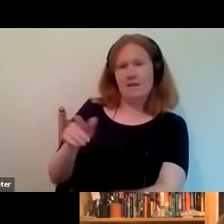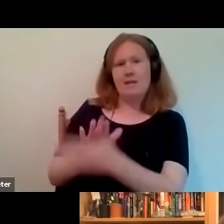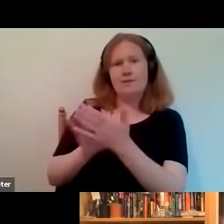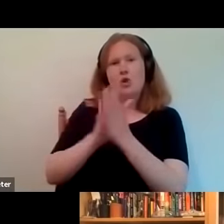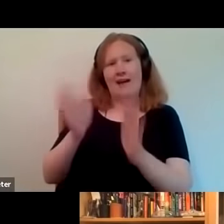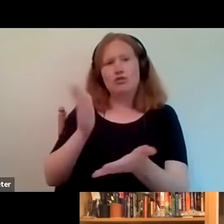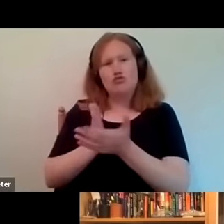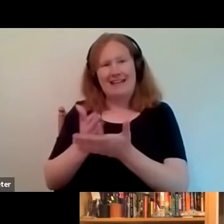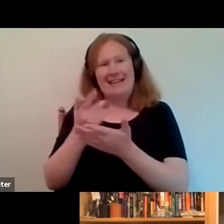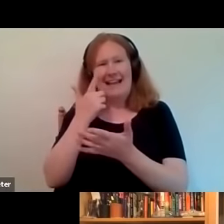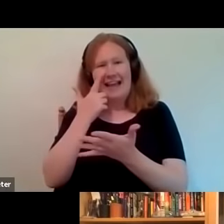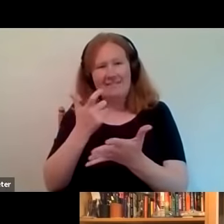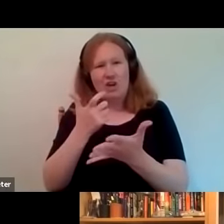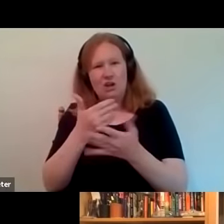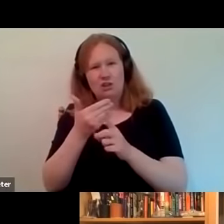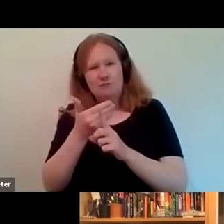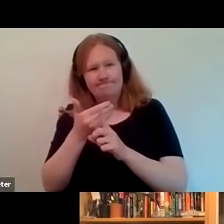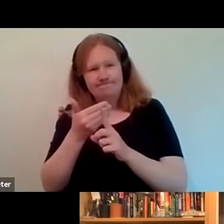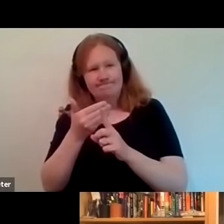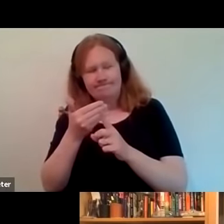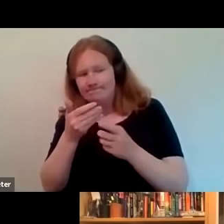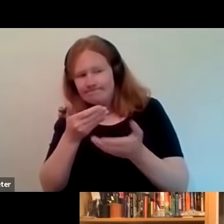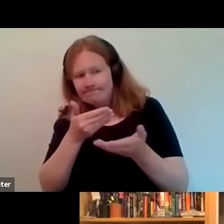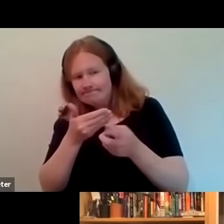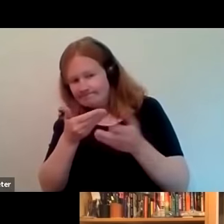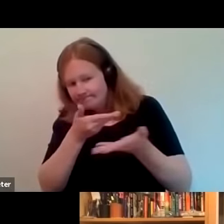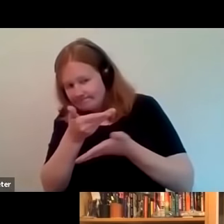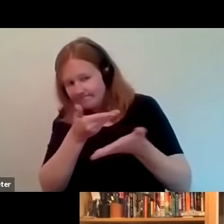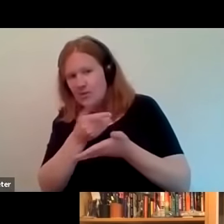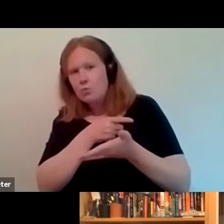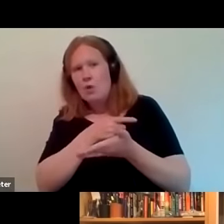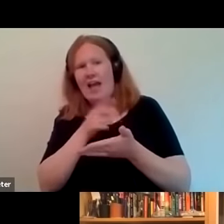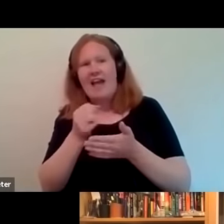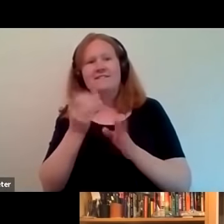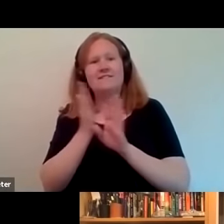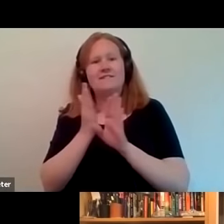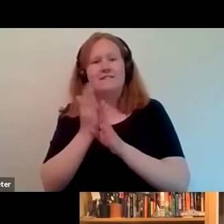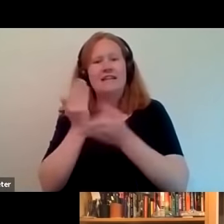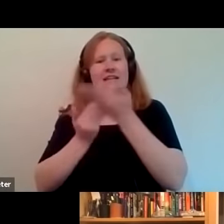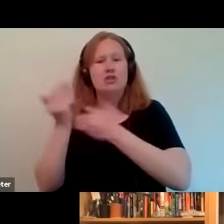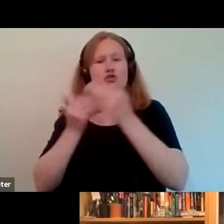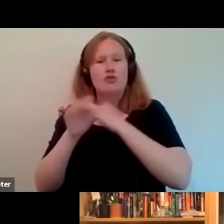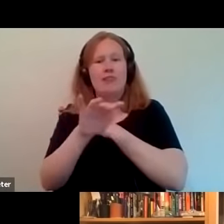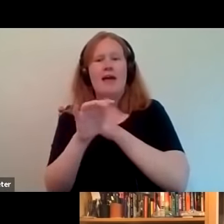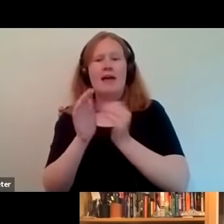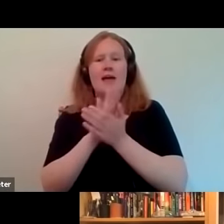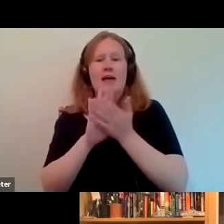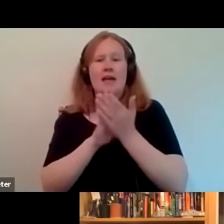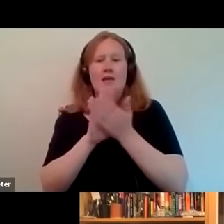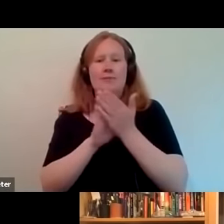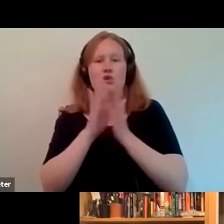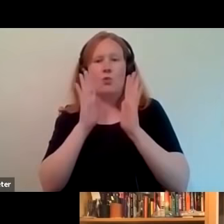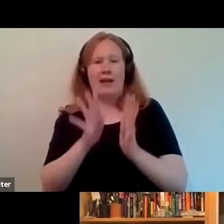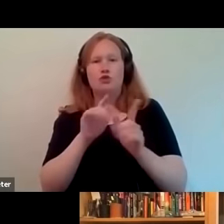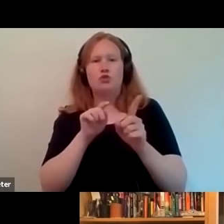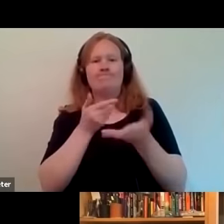very carefully because often there's a history there another hidden history if you like that comes to the fore and we have to